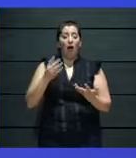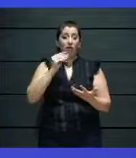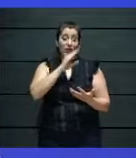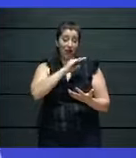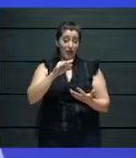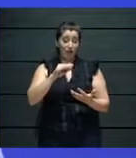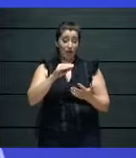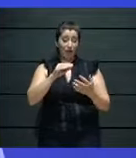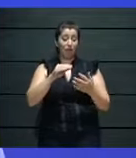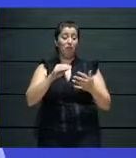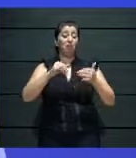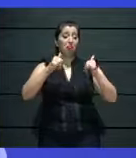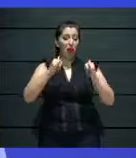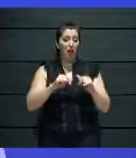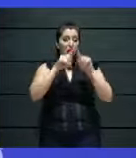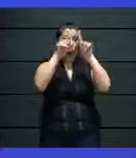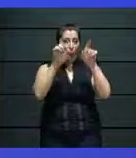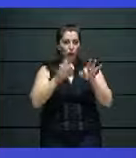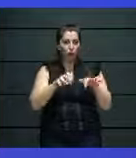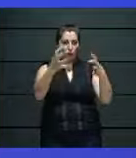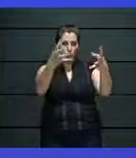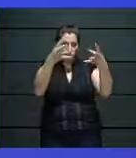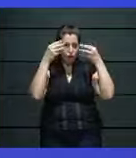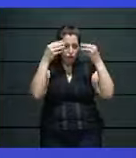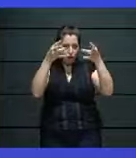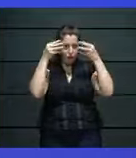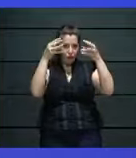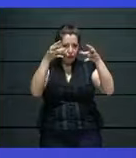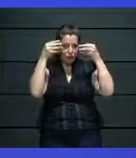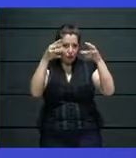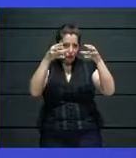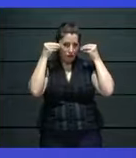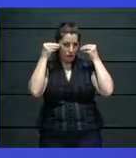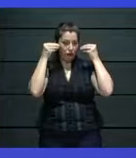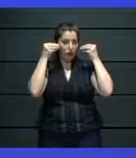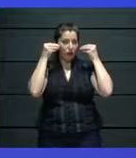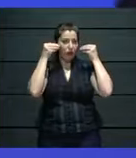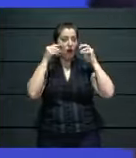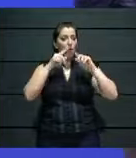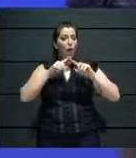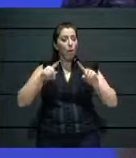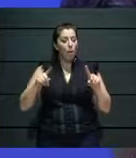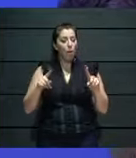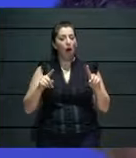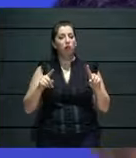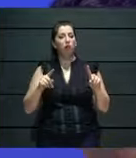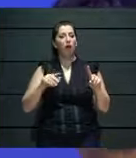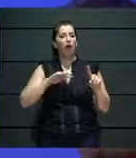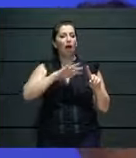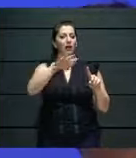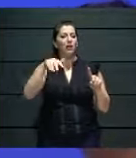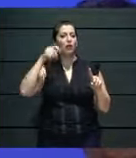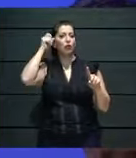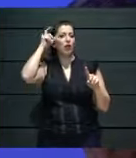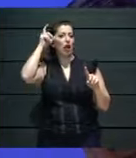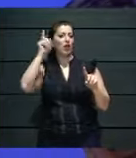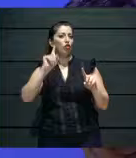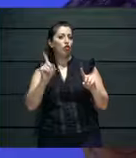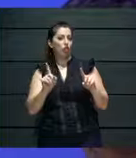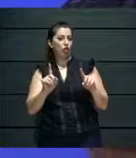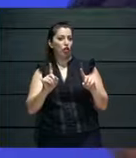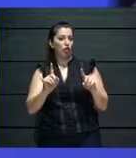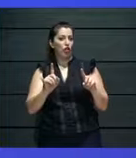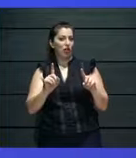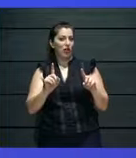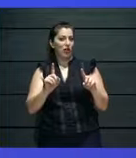long time. And most of the times, as we've discovered here in these past few months, is that a lot of people are